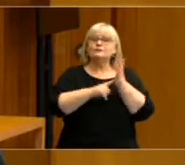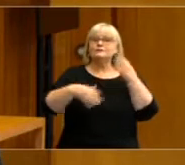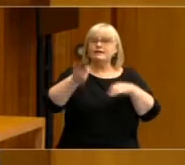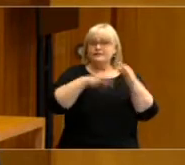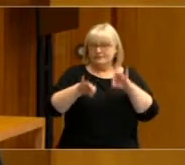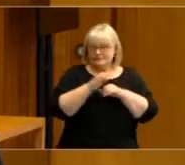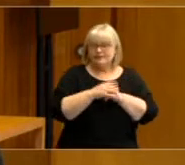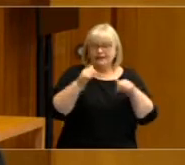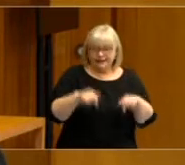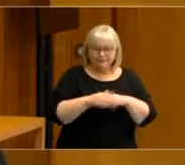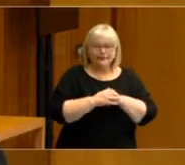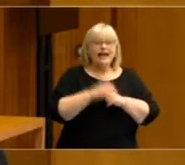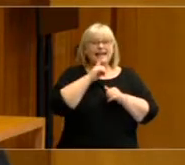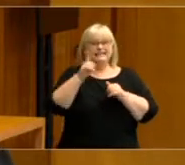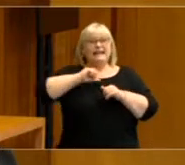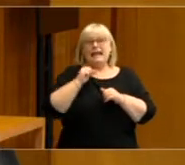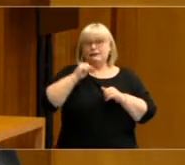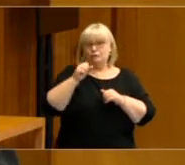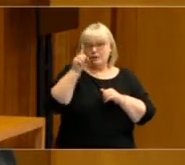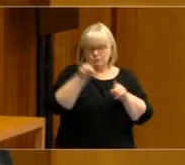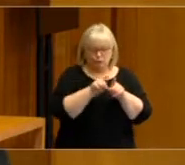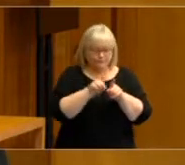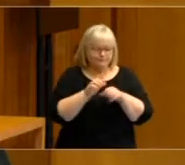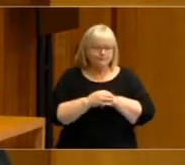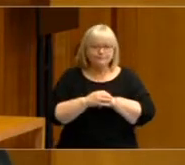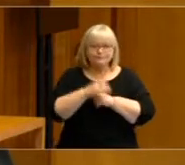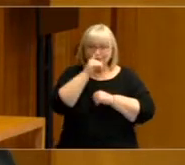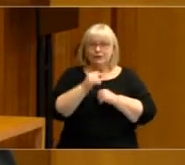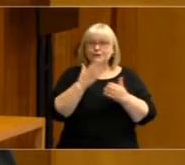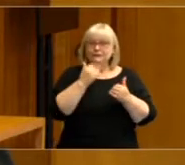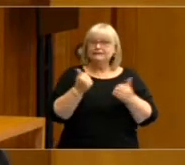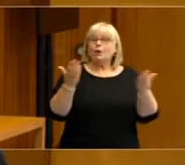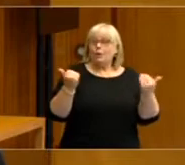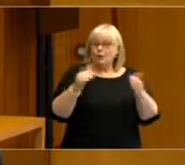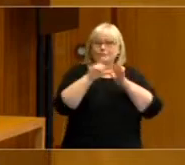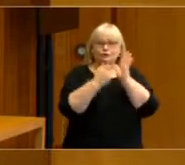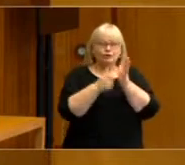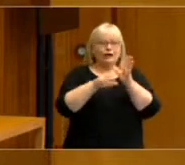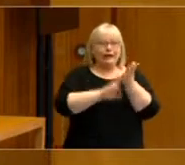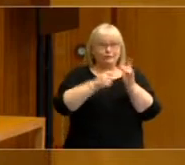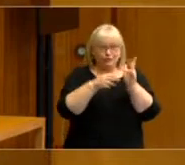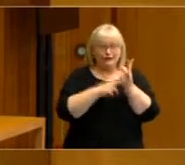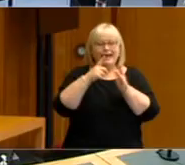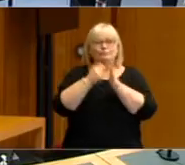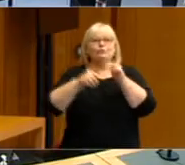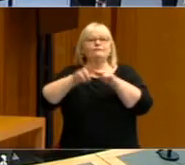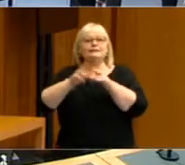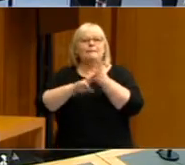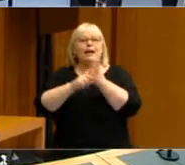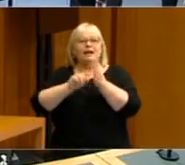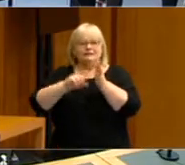of the Royal Society in Edinburgh. Would you please join me in welcoming Dr Cameron and Professor McAllister.